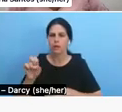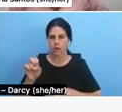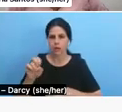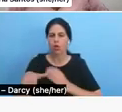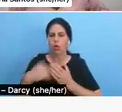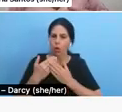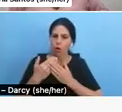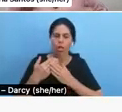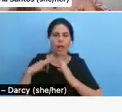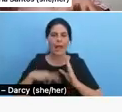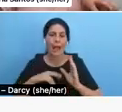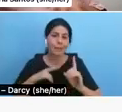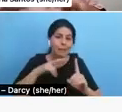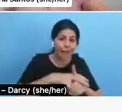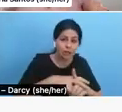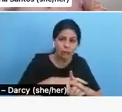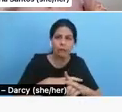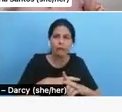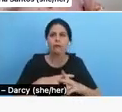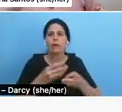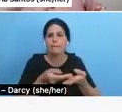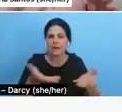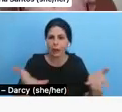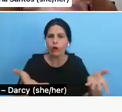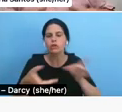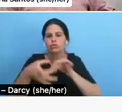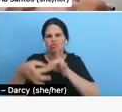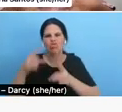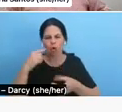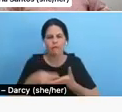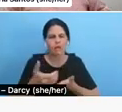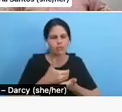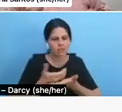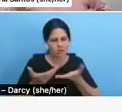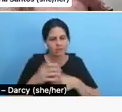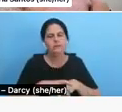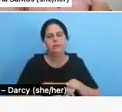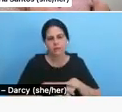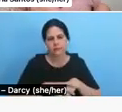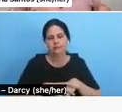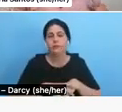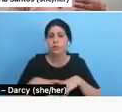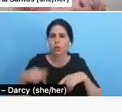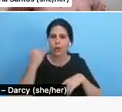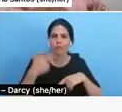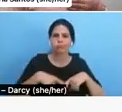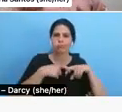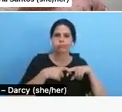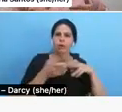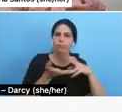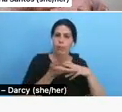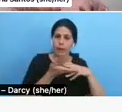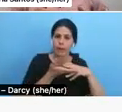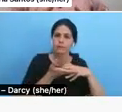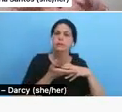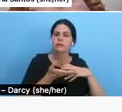fundraising, um, in tandem with all of this that's happening. So when there is that downtime, like we talked about yesterday, you want to